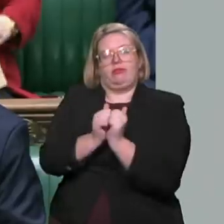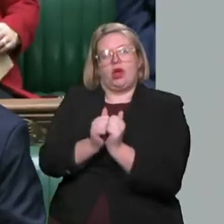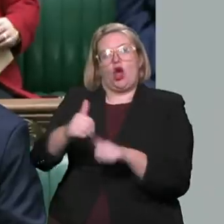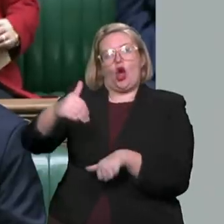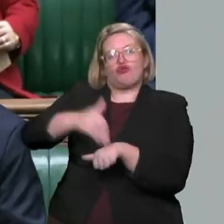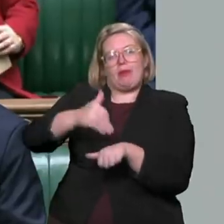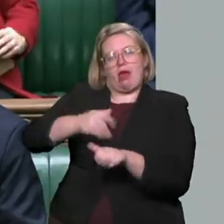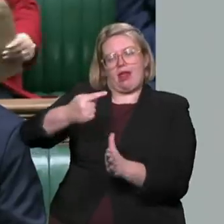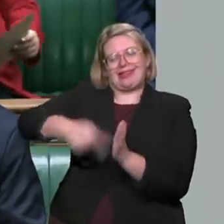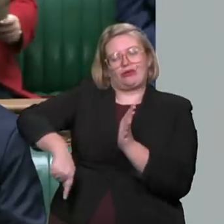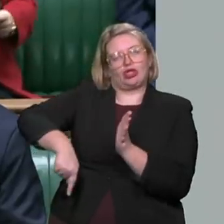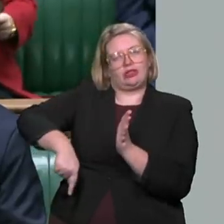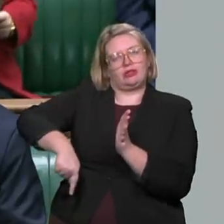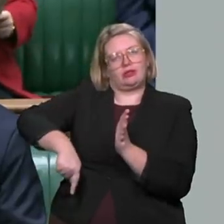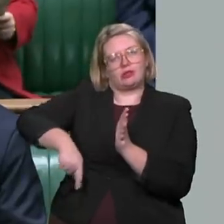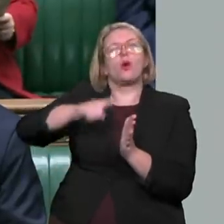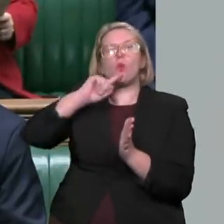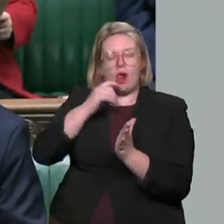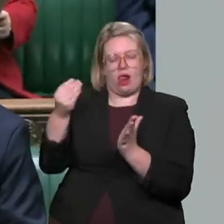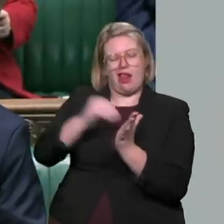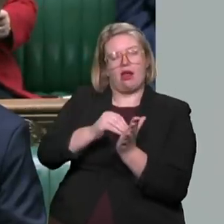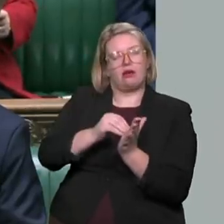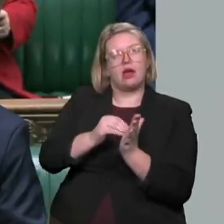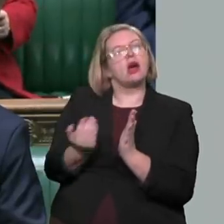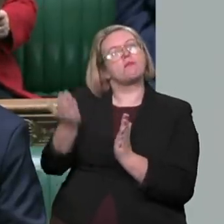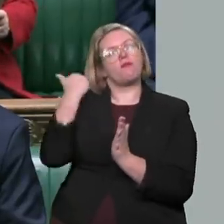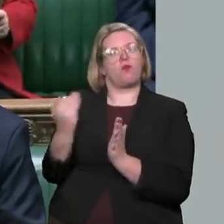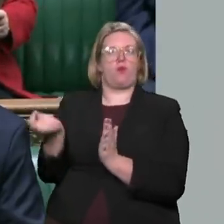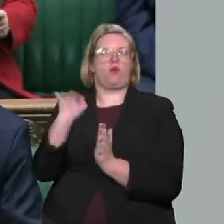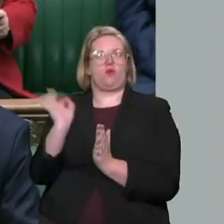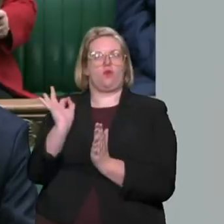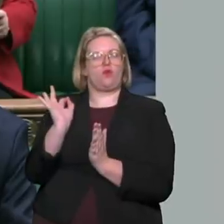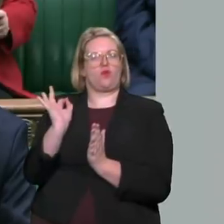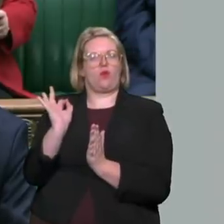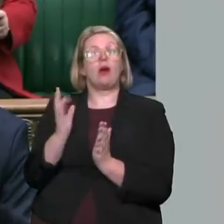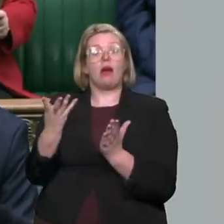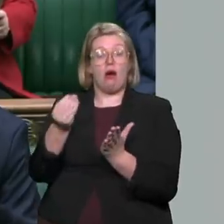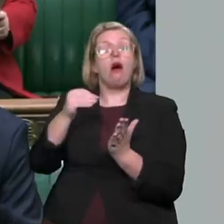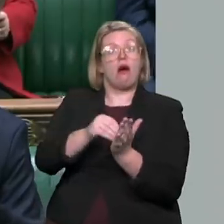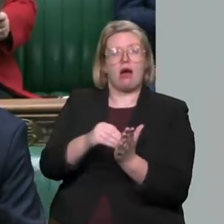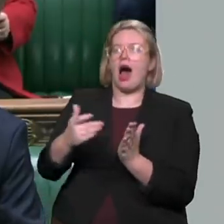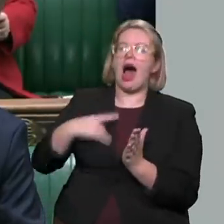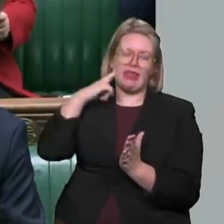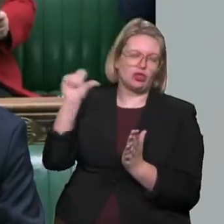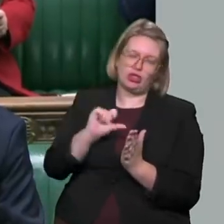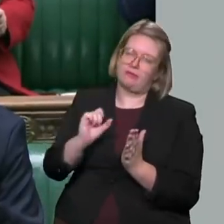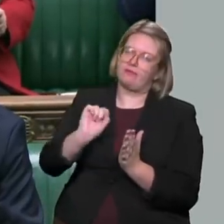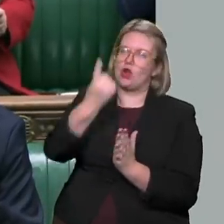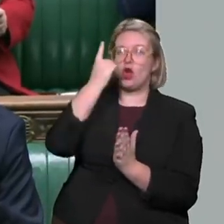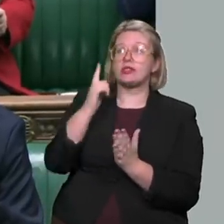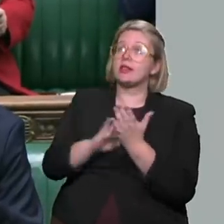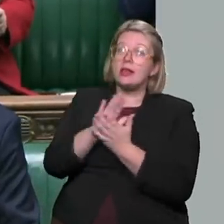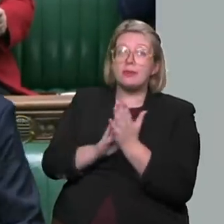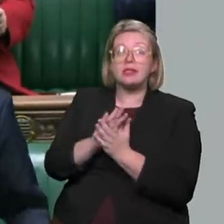are a fallback position at the discretion of the Minister. They should be, in my view, on the face of the bill as the automatic